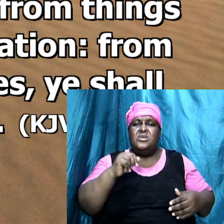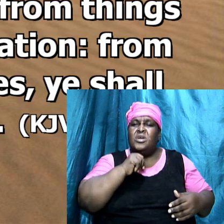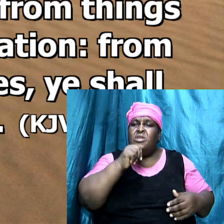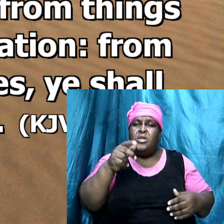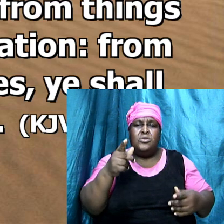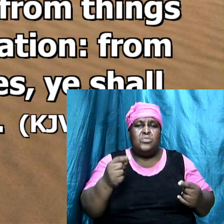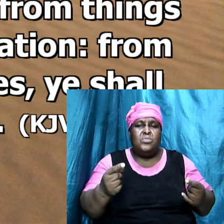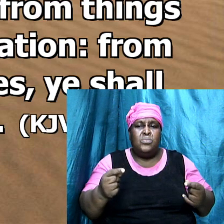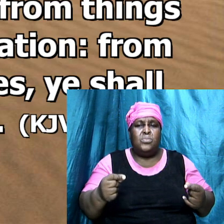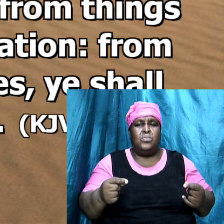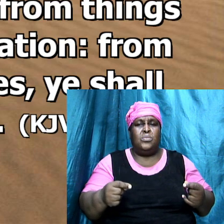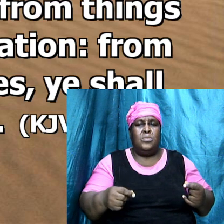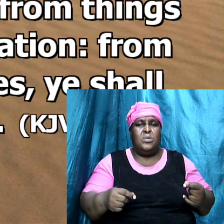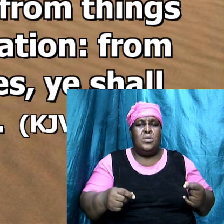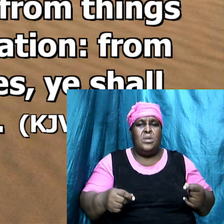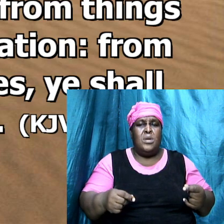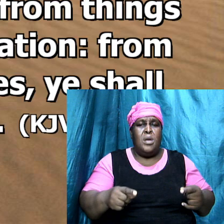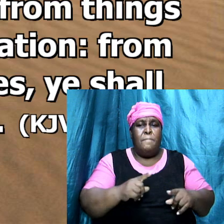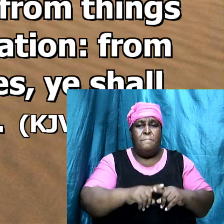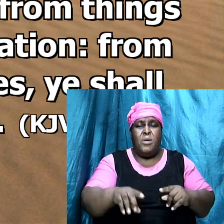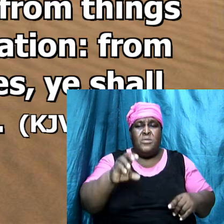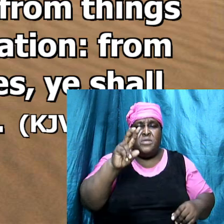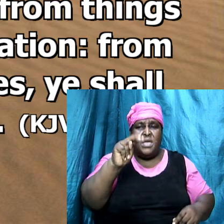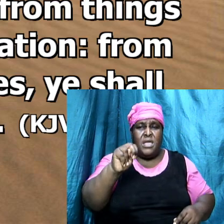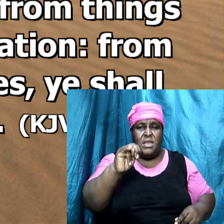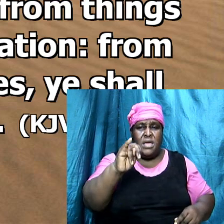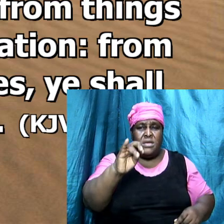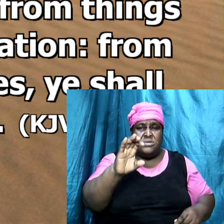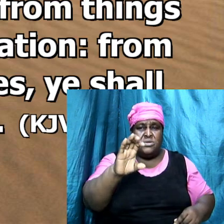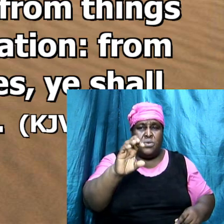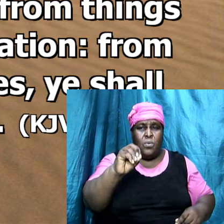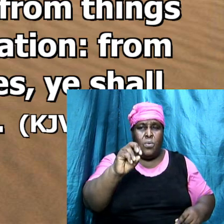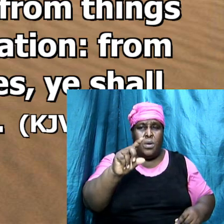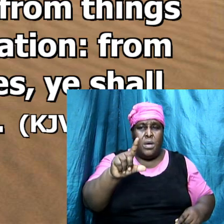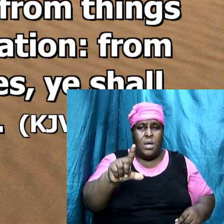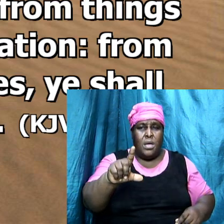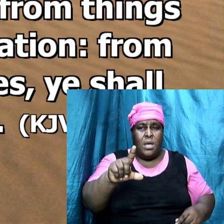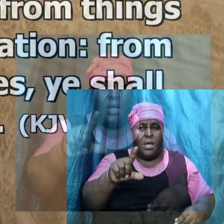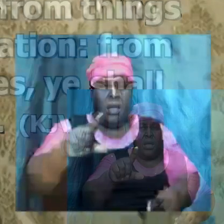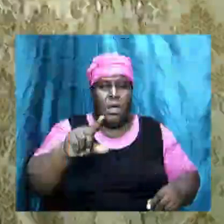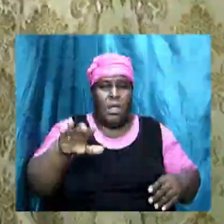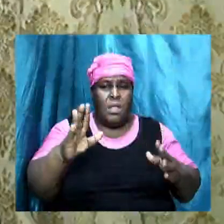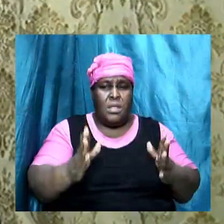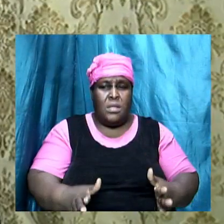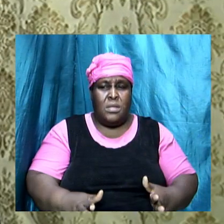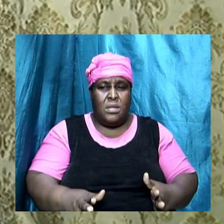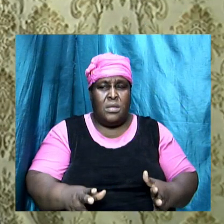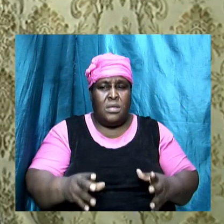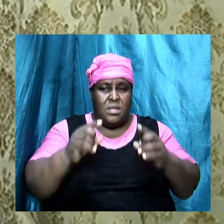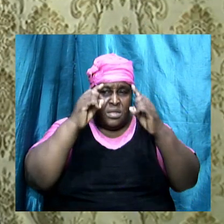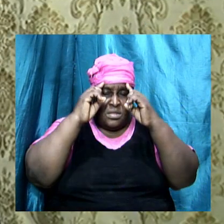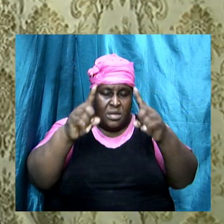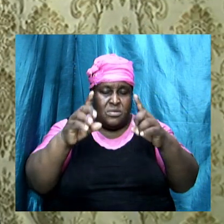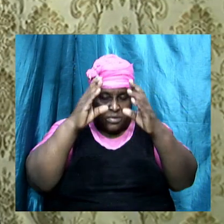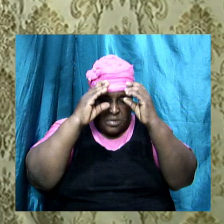Nicolaitans violated these very same things the doctrine teaches believers